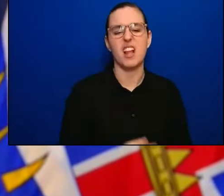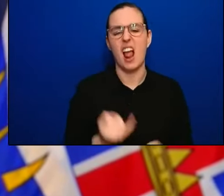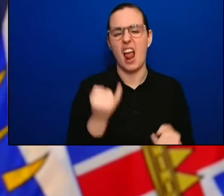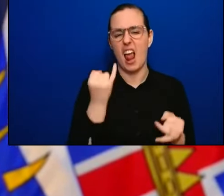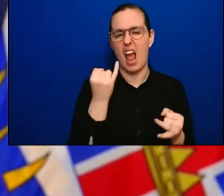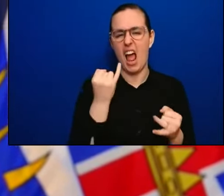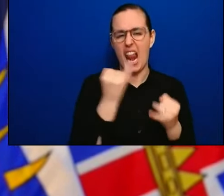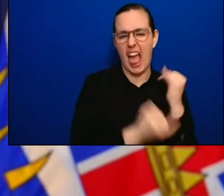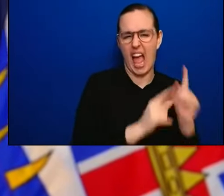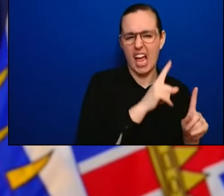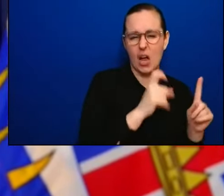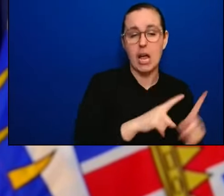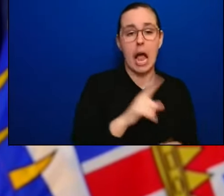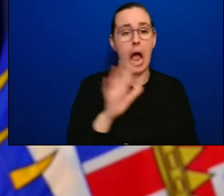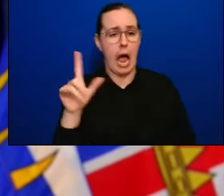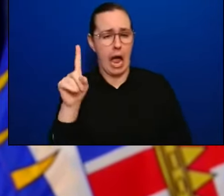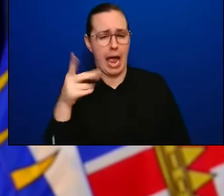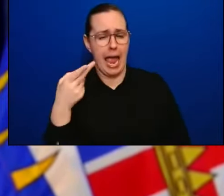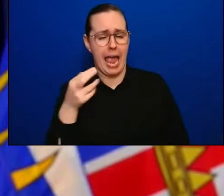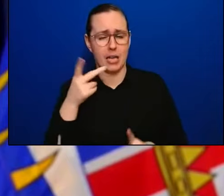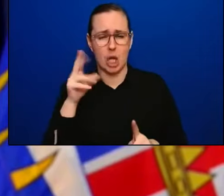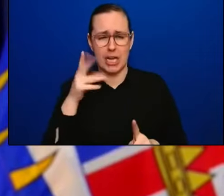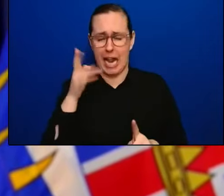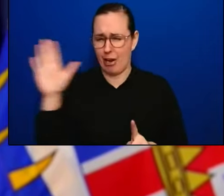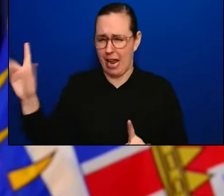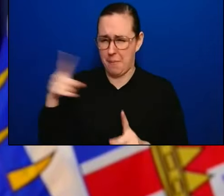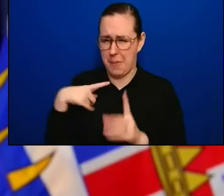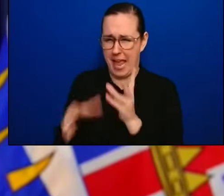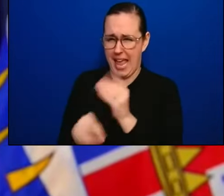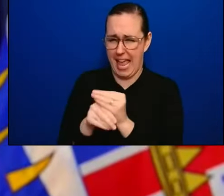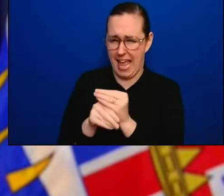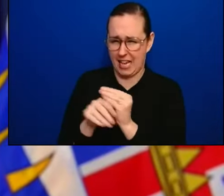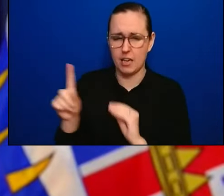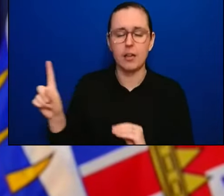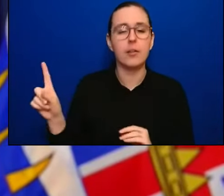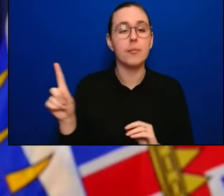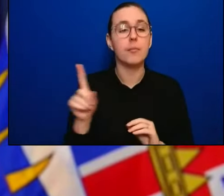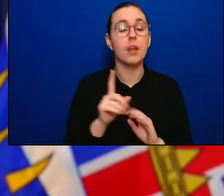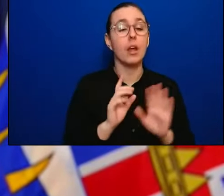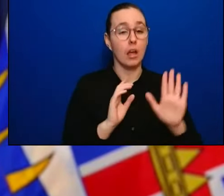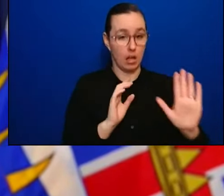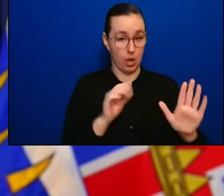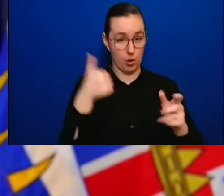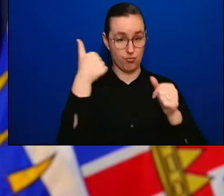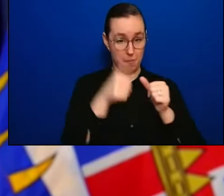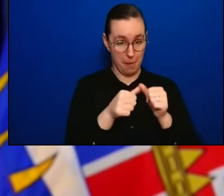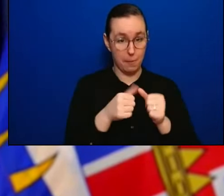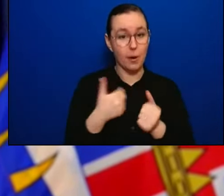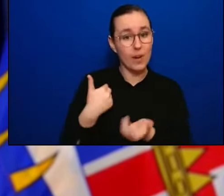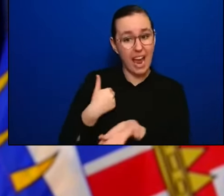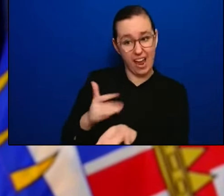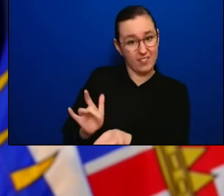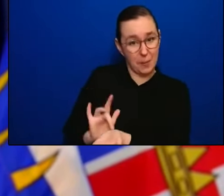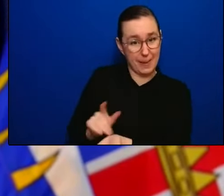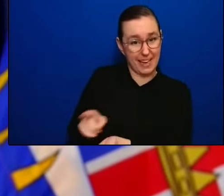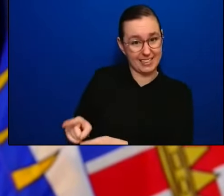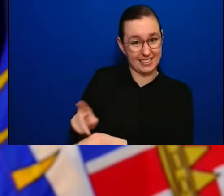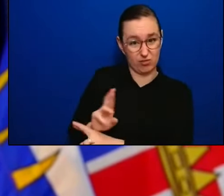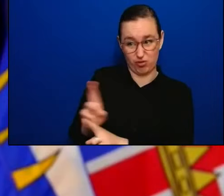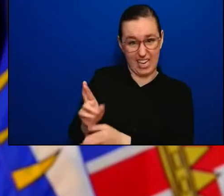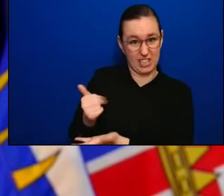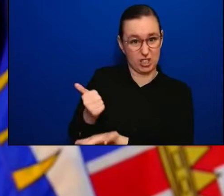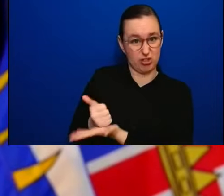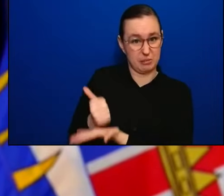reminder as well, of a about the fact that we do have treatments available. And we are getting more of them in, particularly